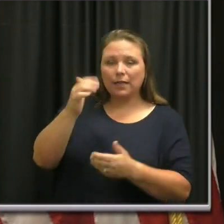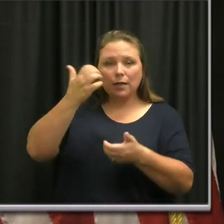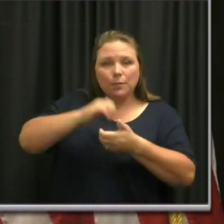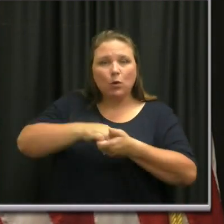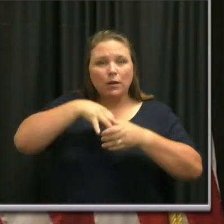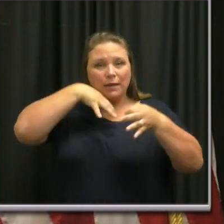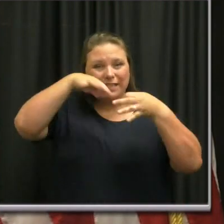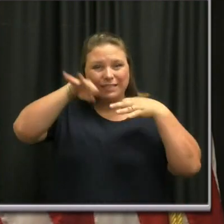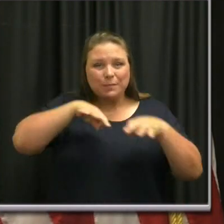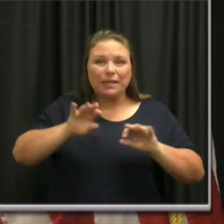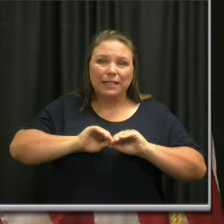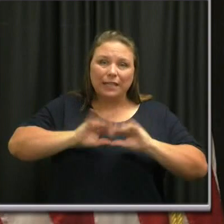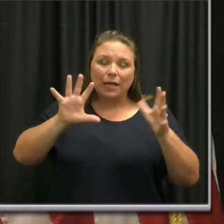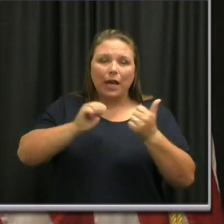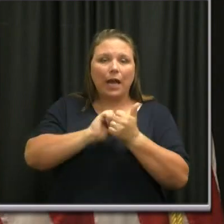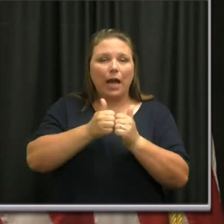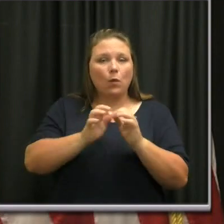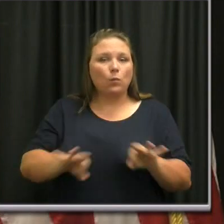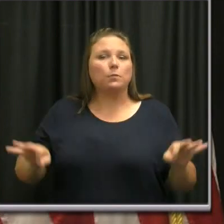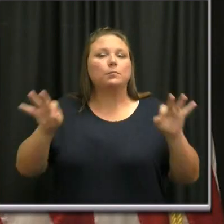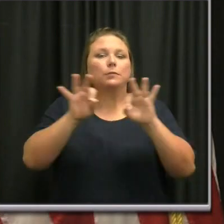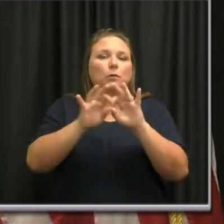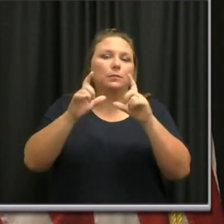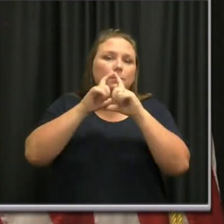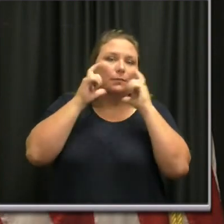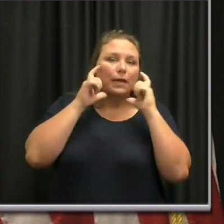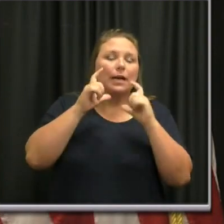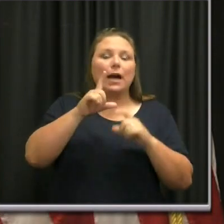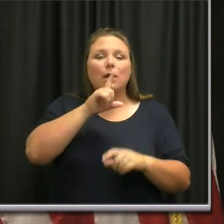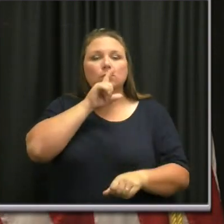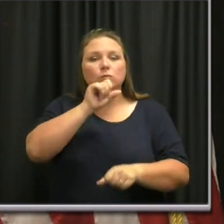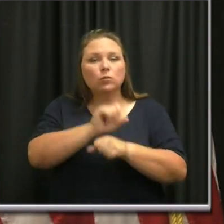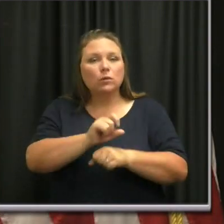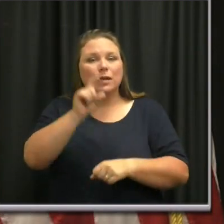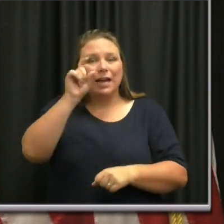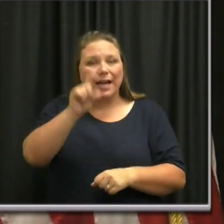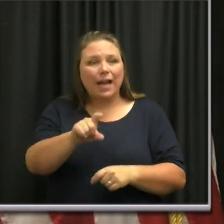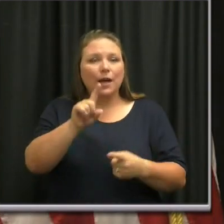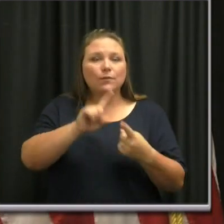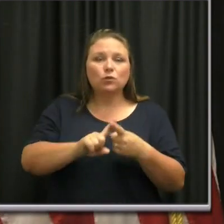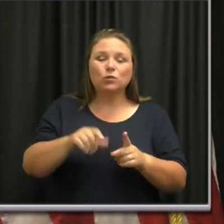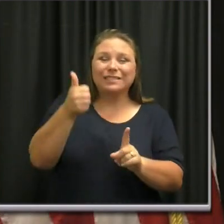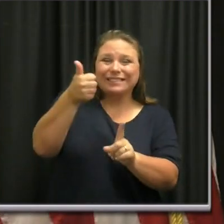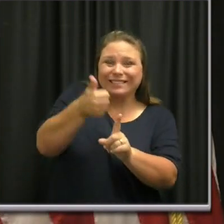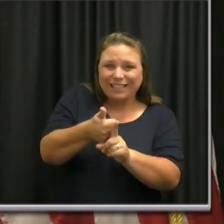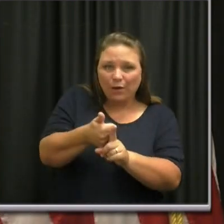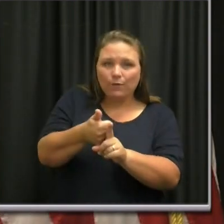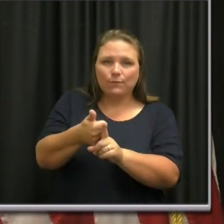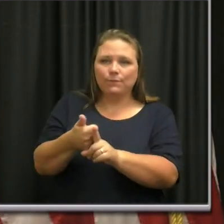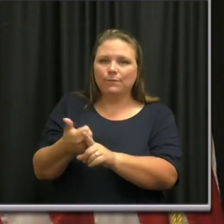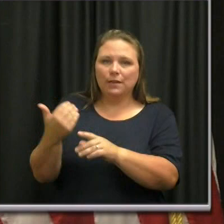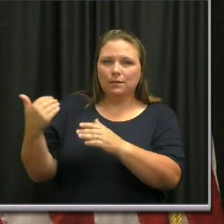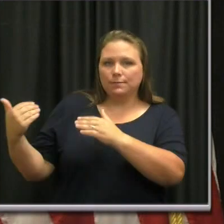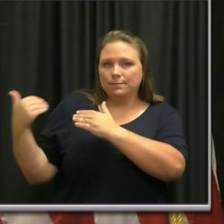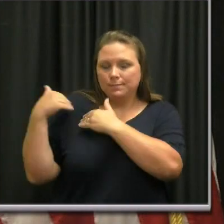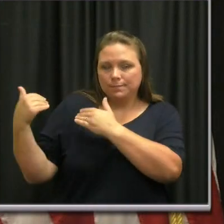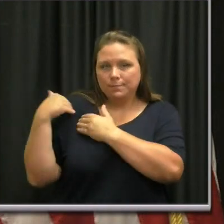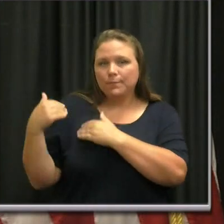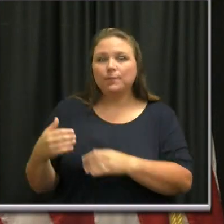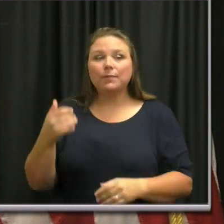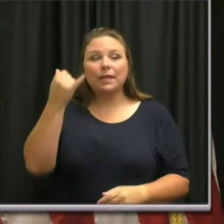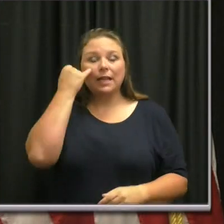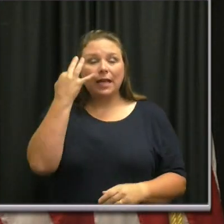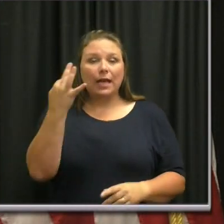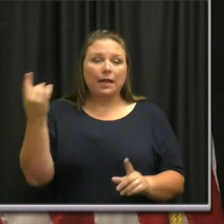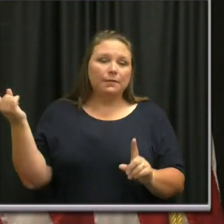the need and that we have to ultimately self-enforce. Now, if you're called on